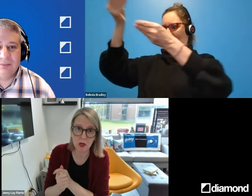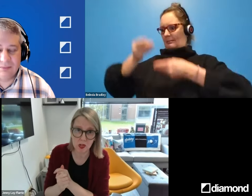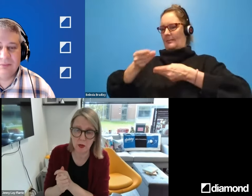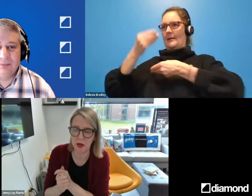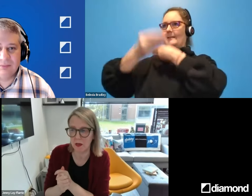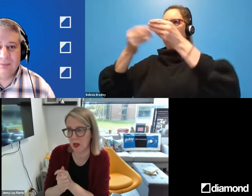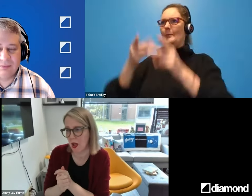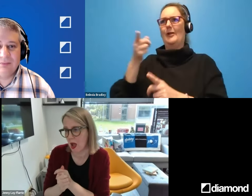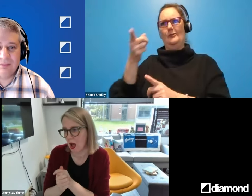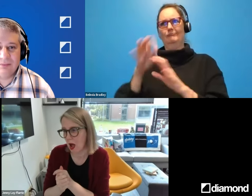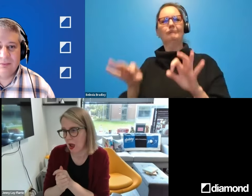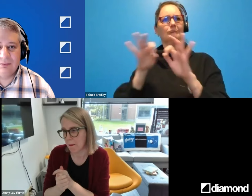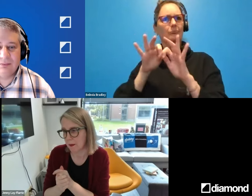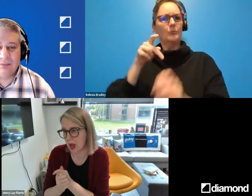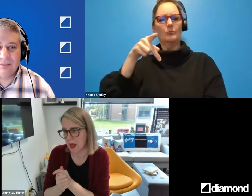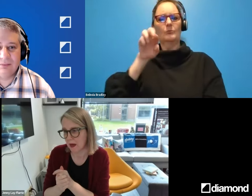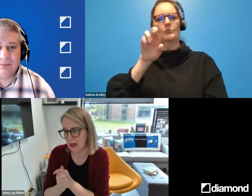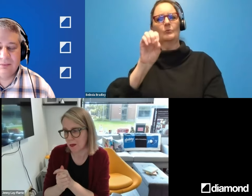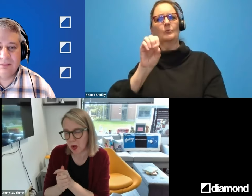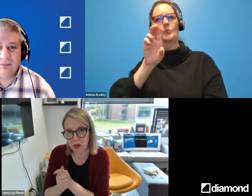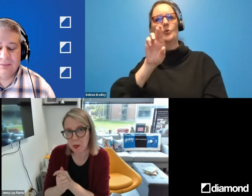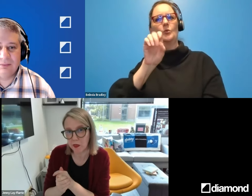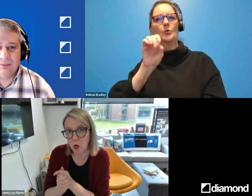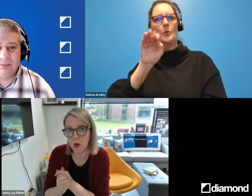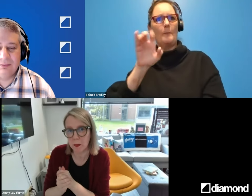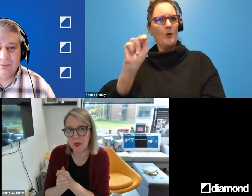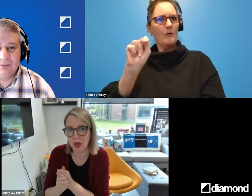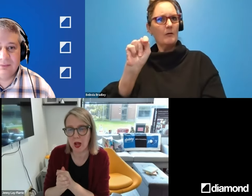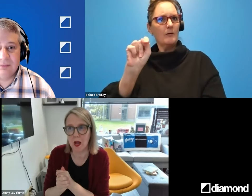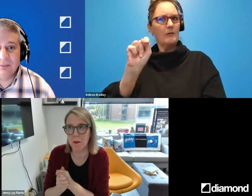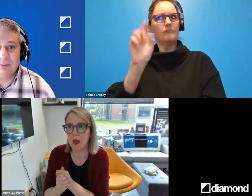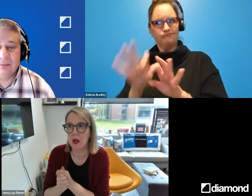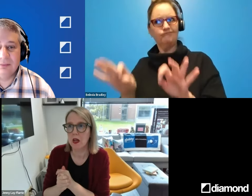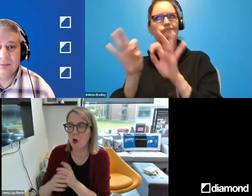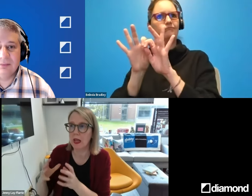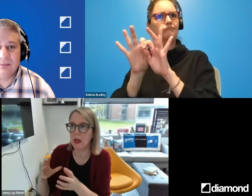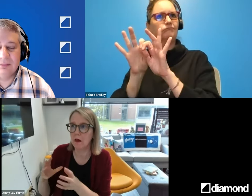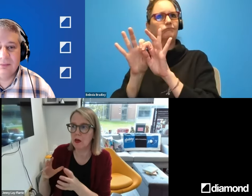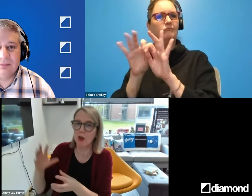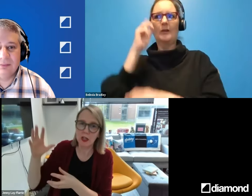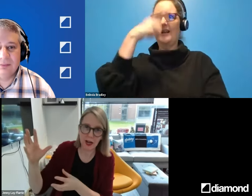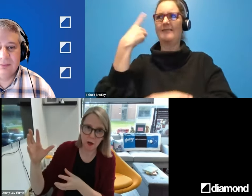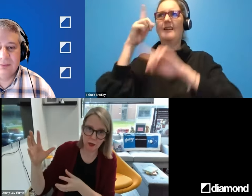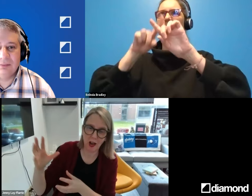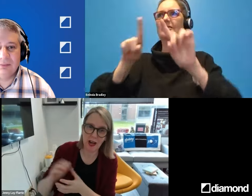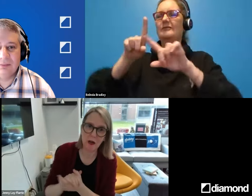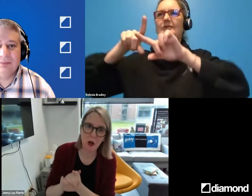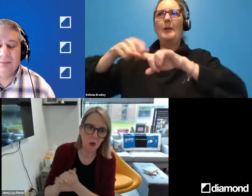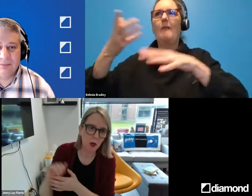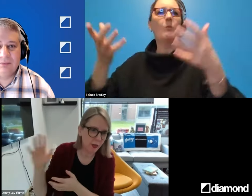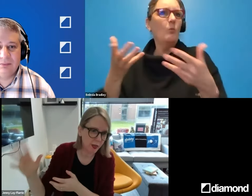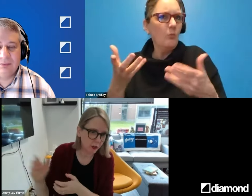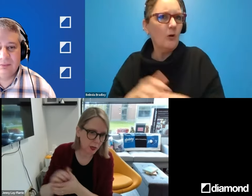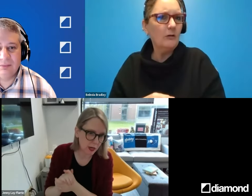very important to us. And that takes multiple forms. You know, on the non-technical side,